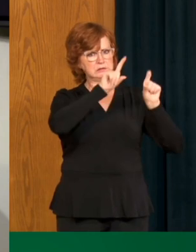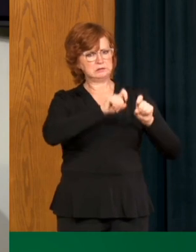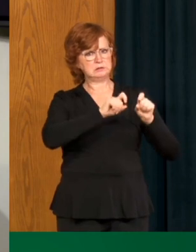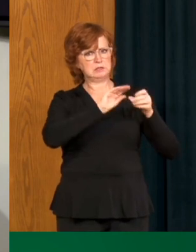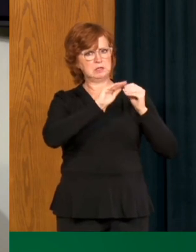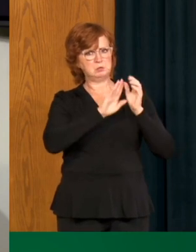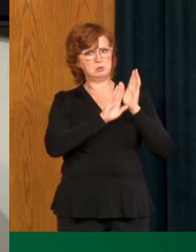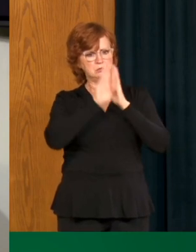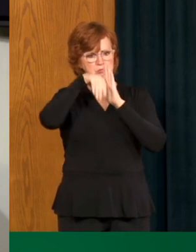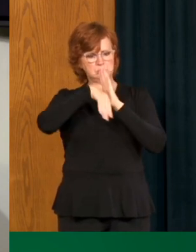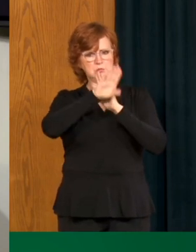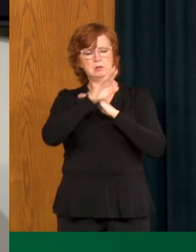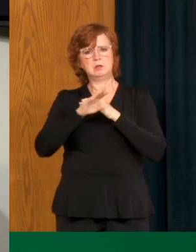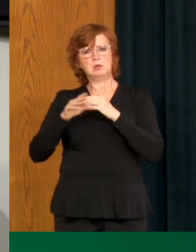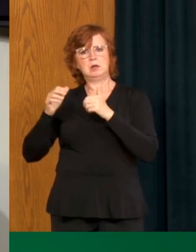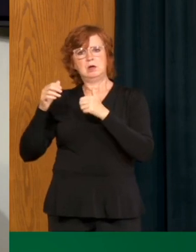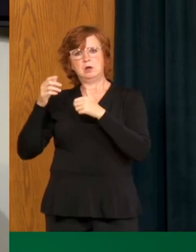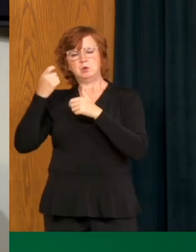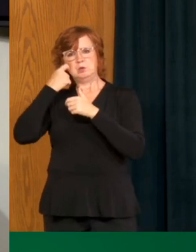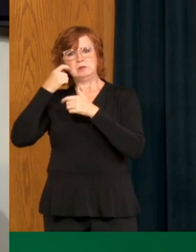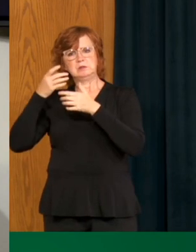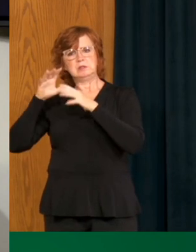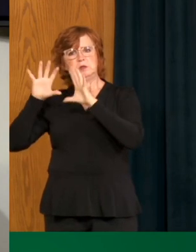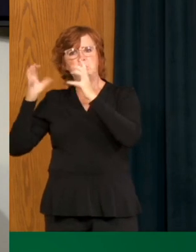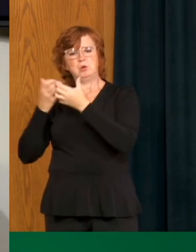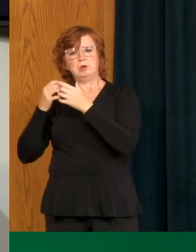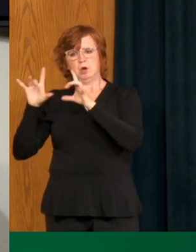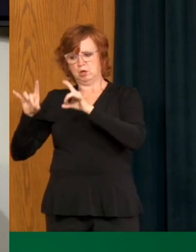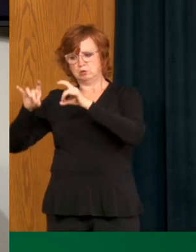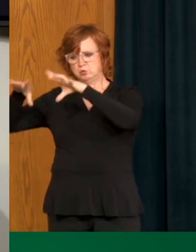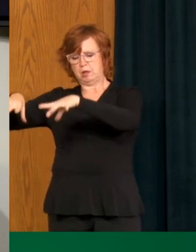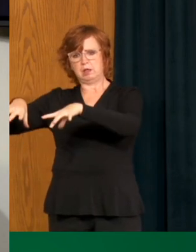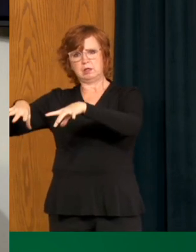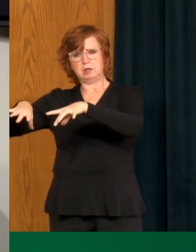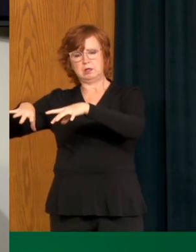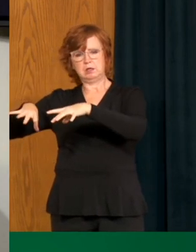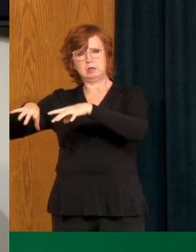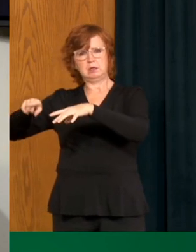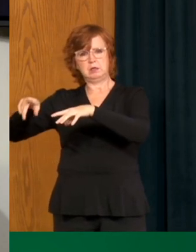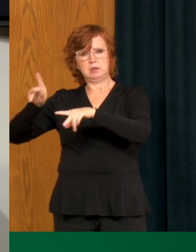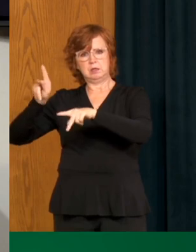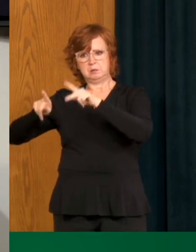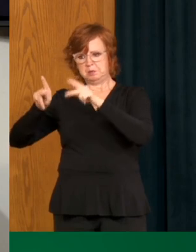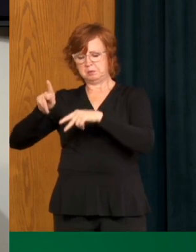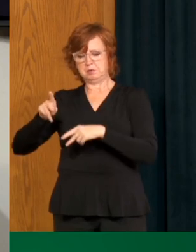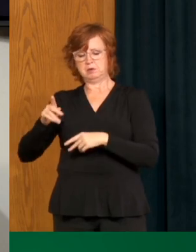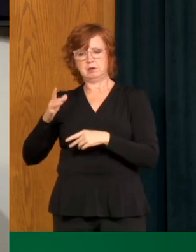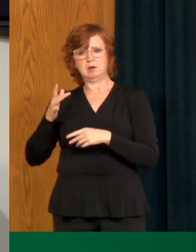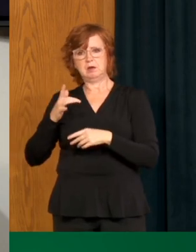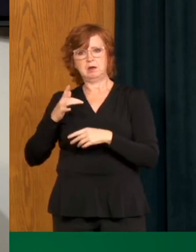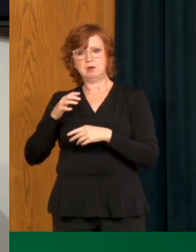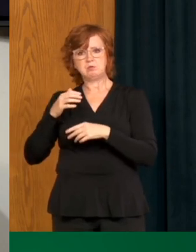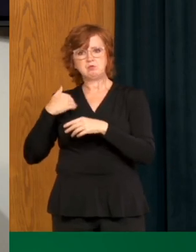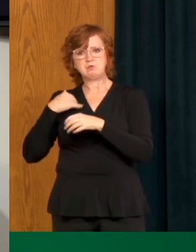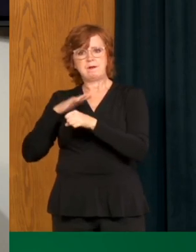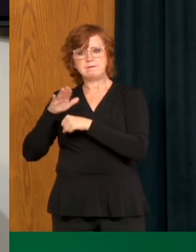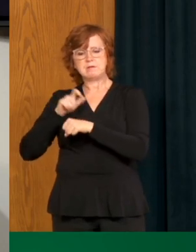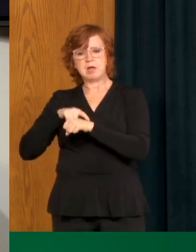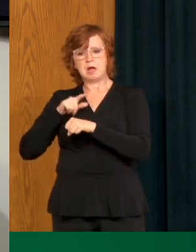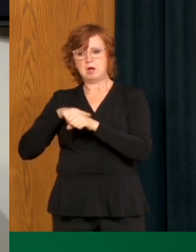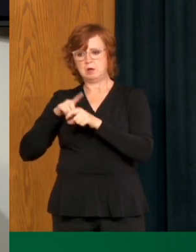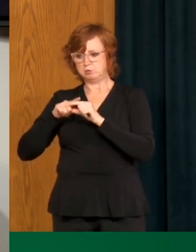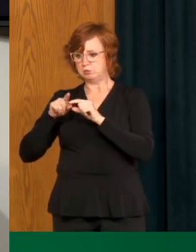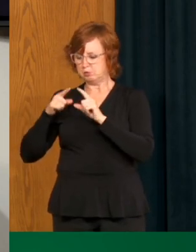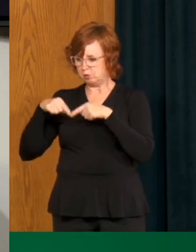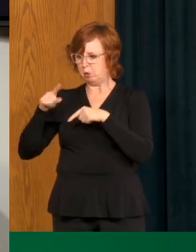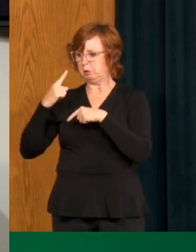said an outbreak there was partly attributed to people not wanting to wait for their test results and then going back to work or socialising and if that